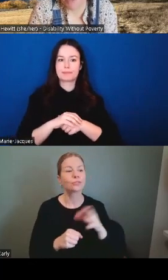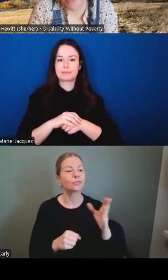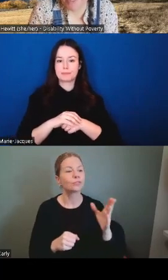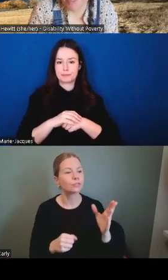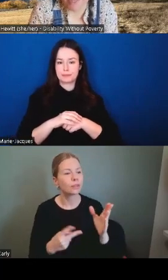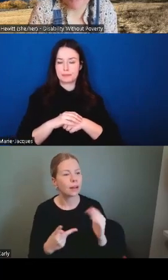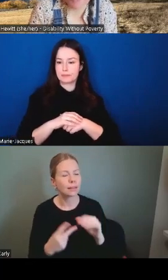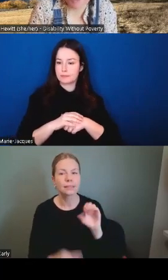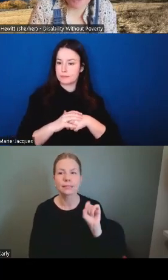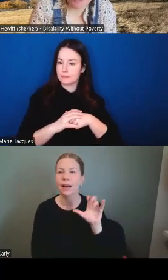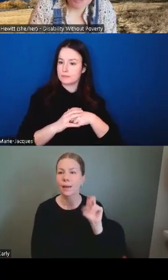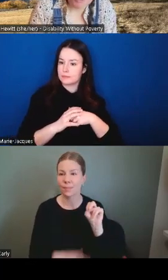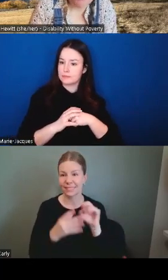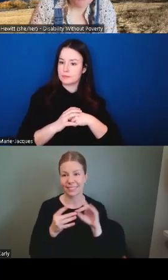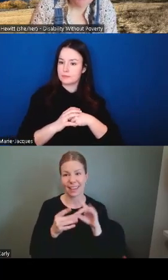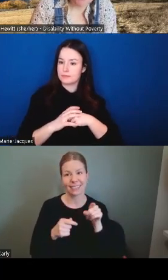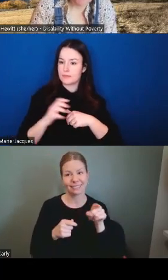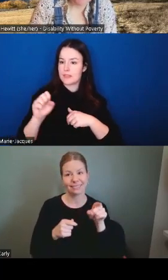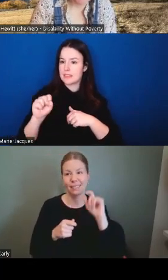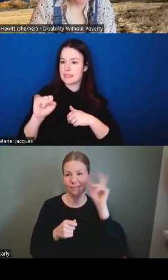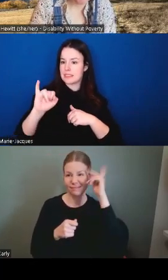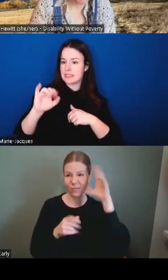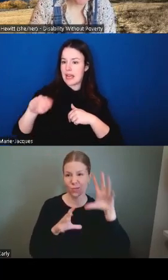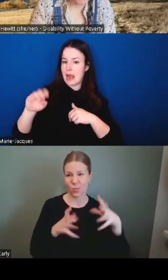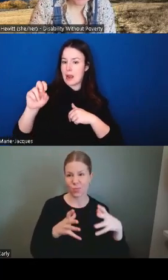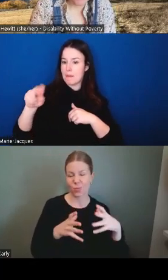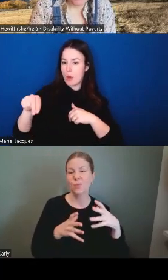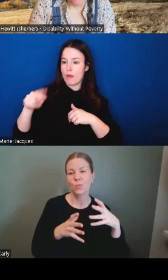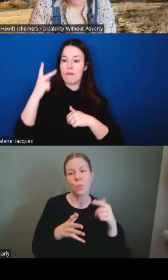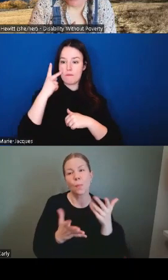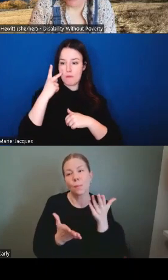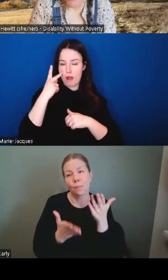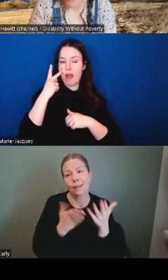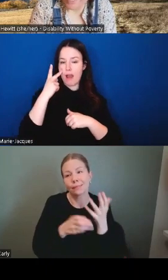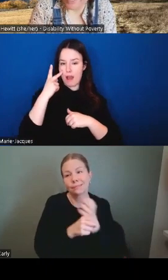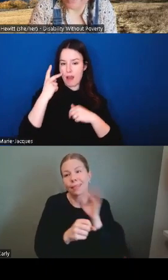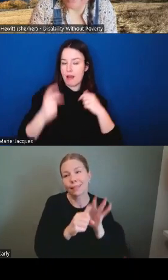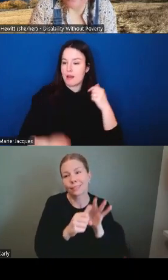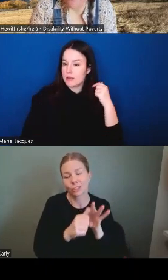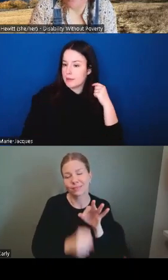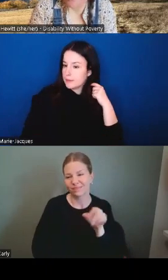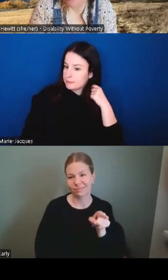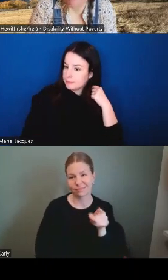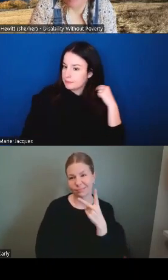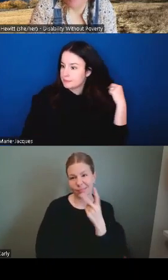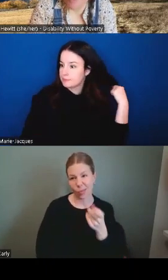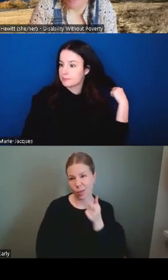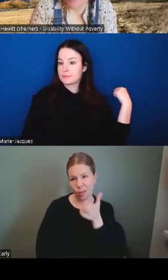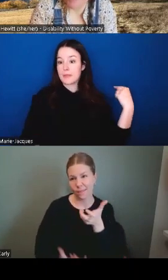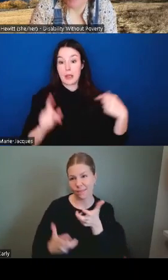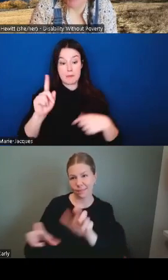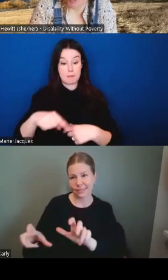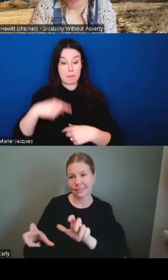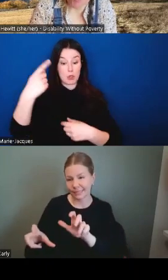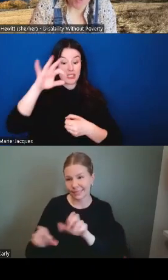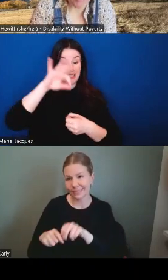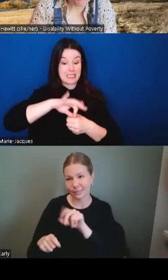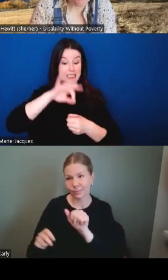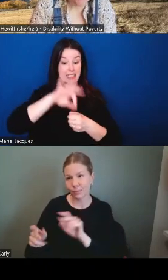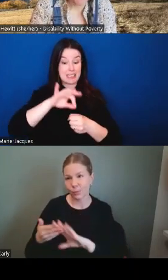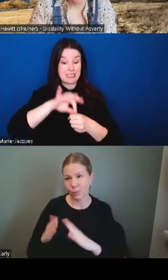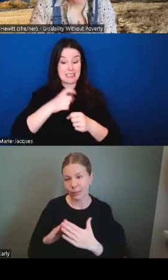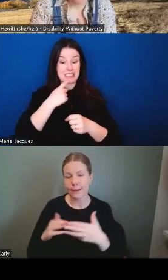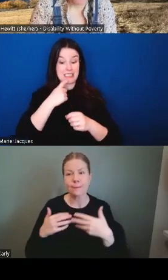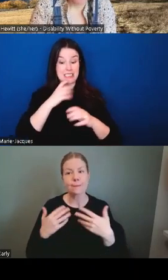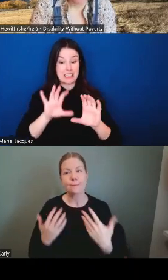party that may get in is skeptical of investing in communities all i can say is our angus reed poll showed